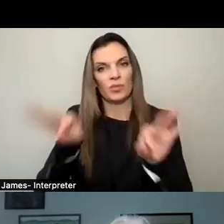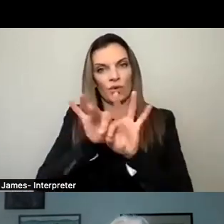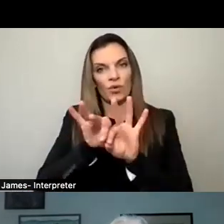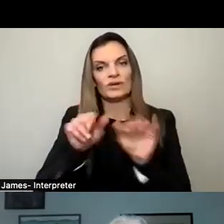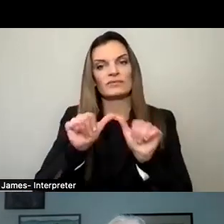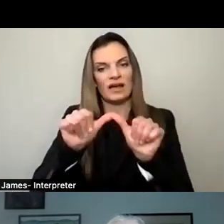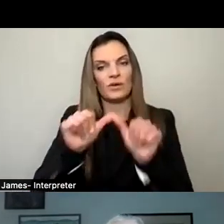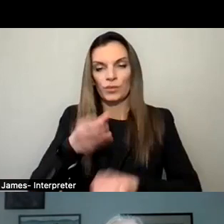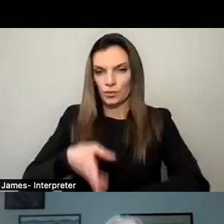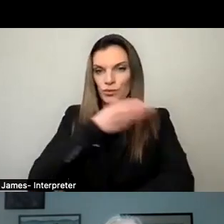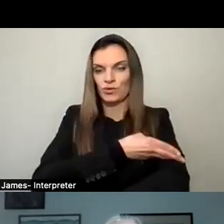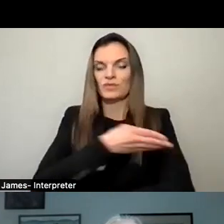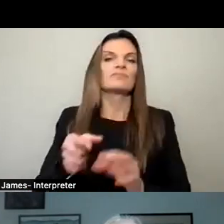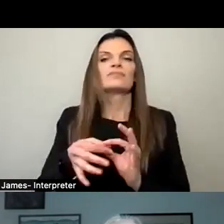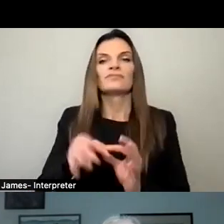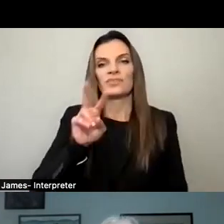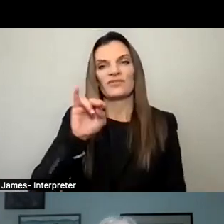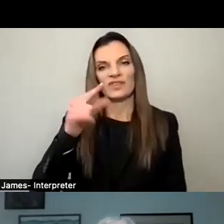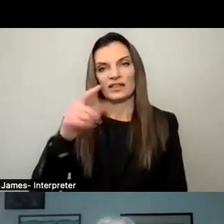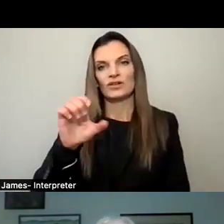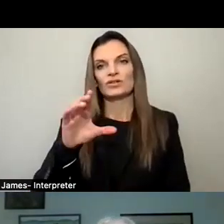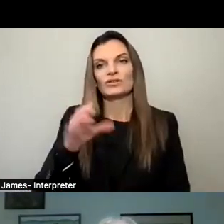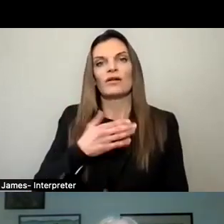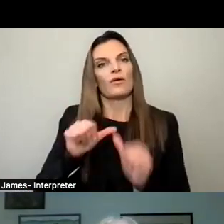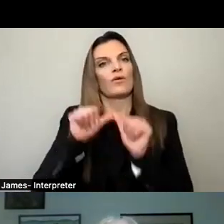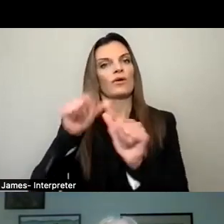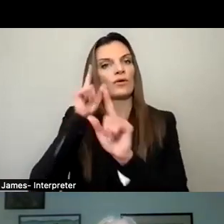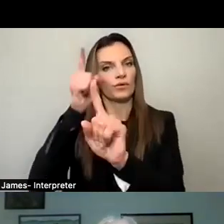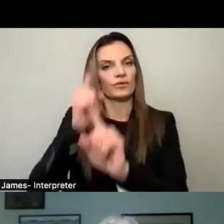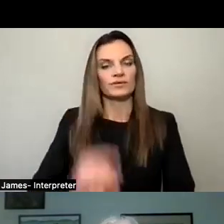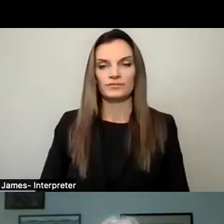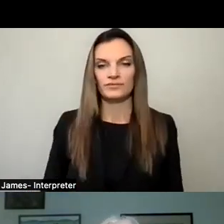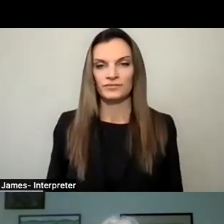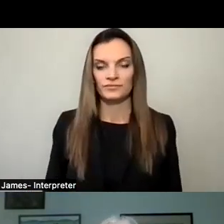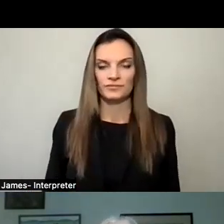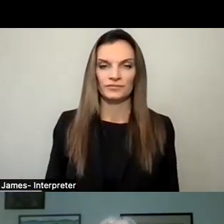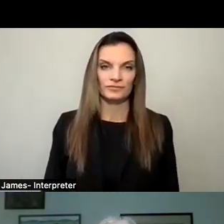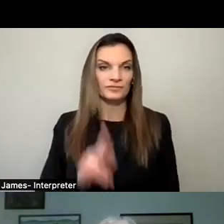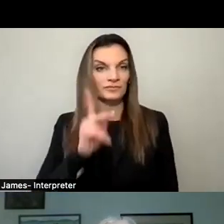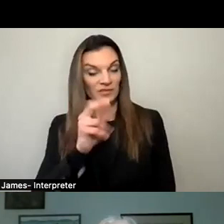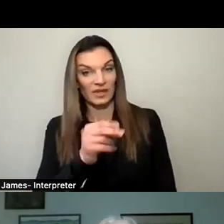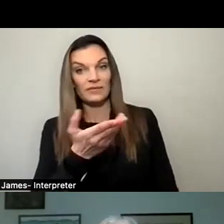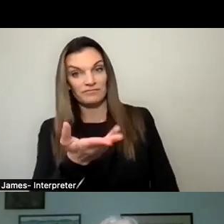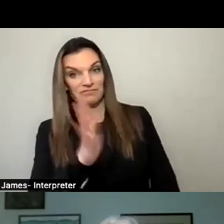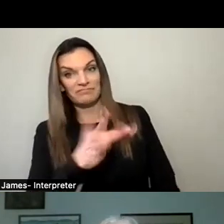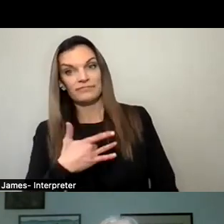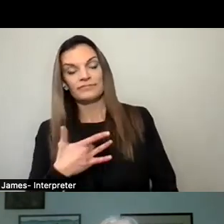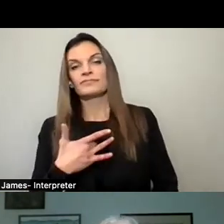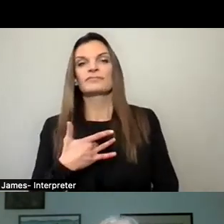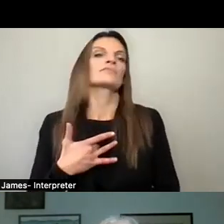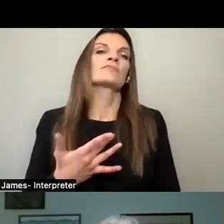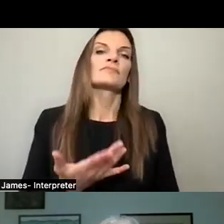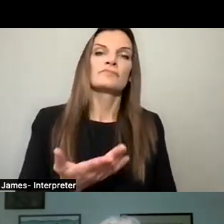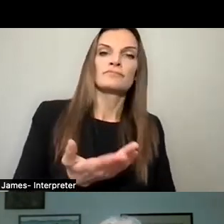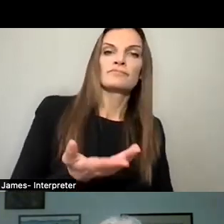improvement of the village and towards our long-term goals. Ken, are you in favor of term limits? And if